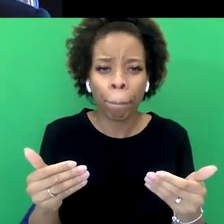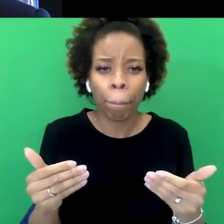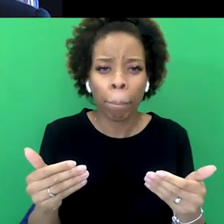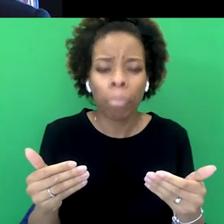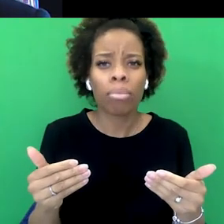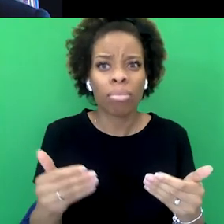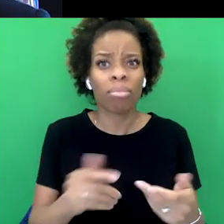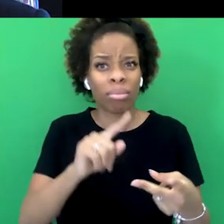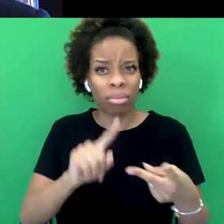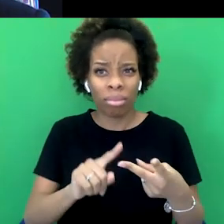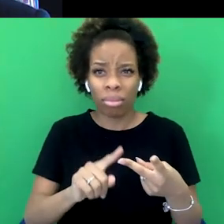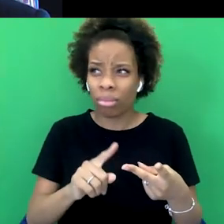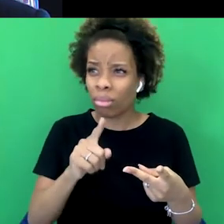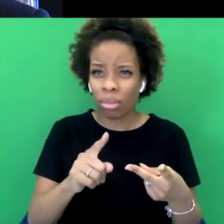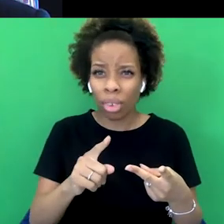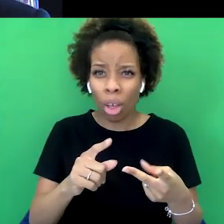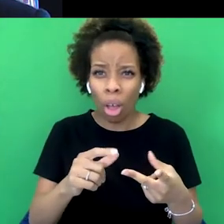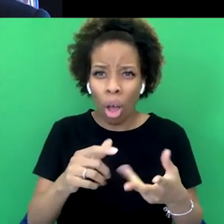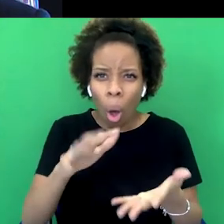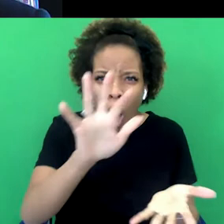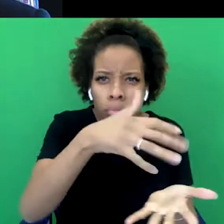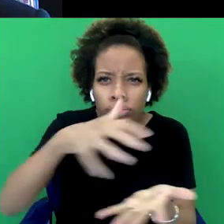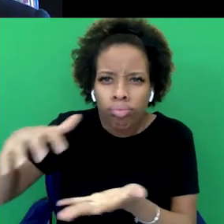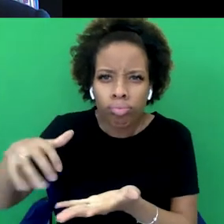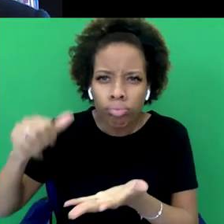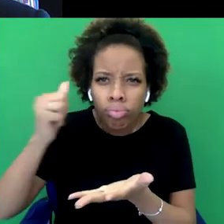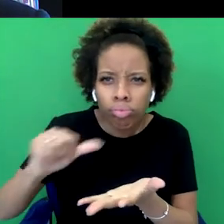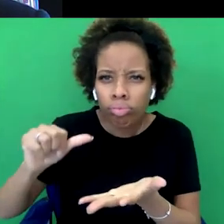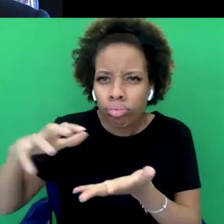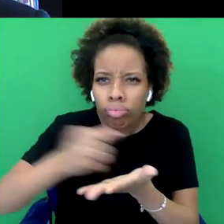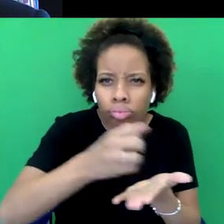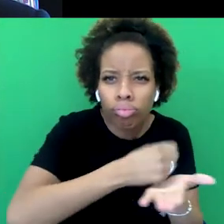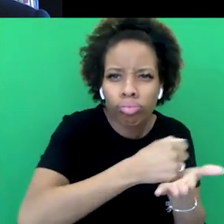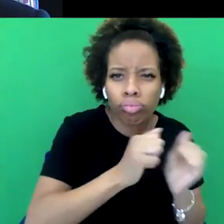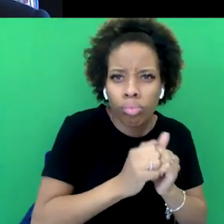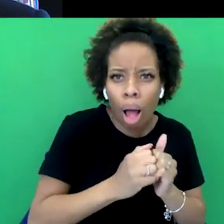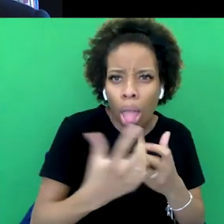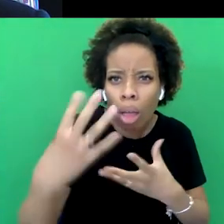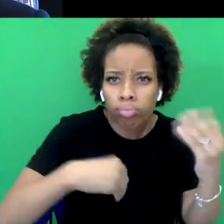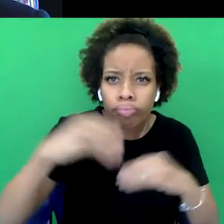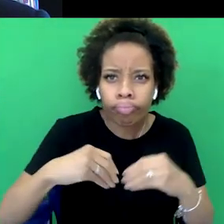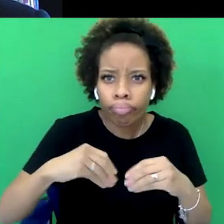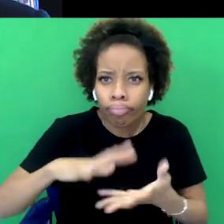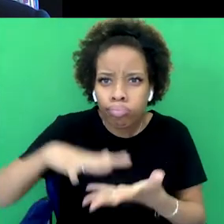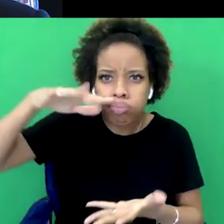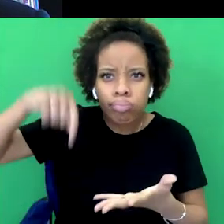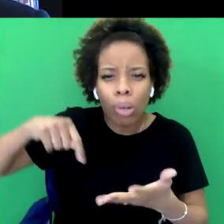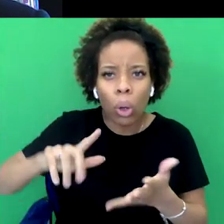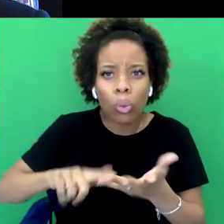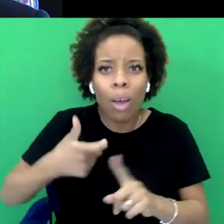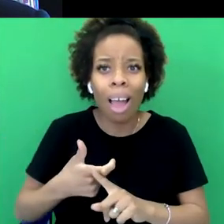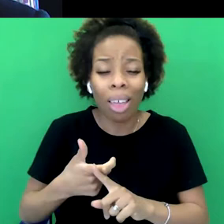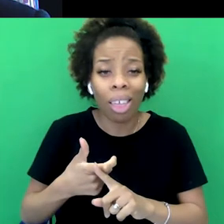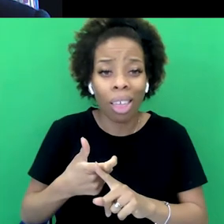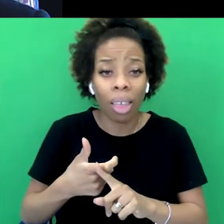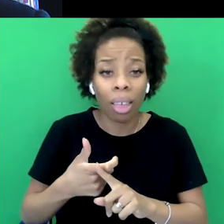looting and hoarding of the wealth of empire that then came back to the UK. And one thing that you do very well, and I